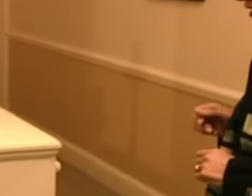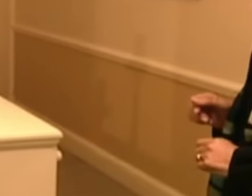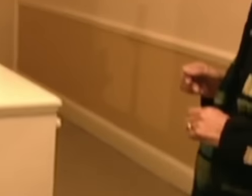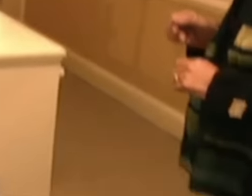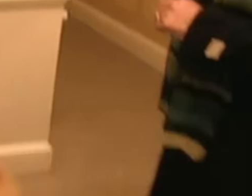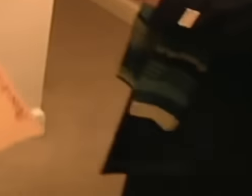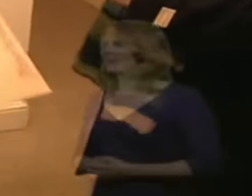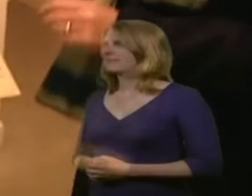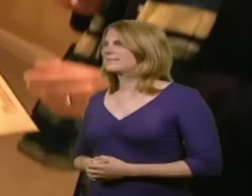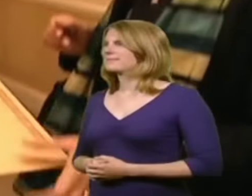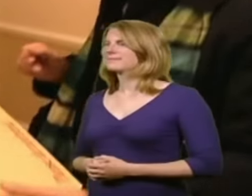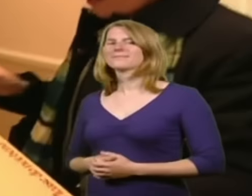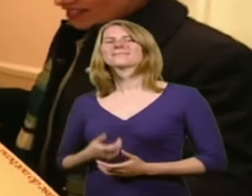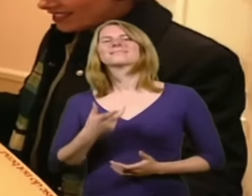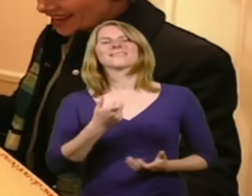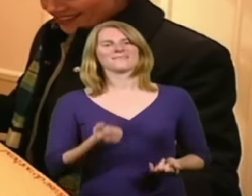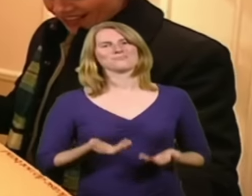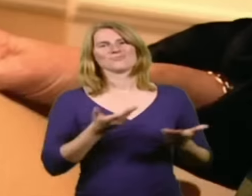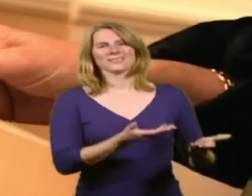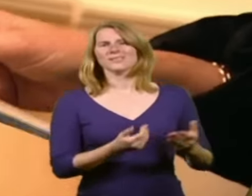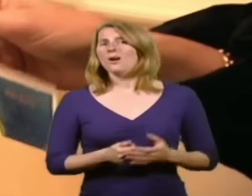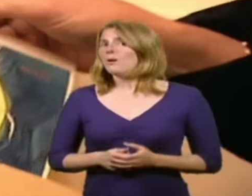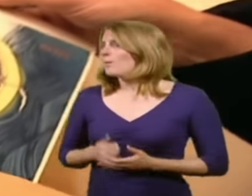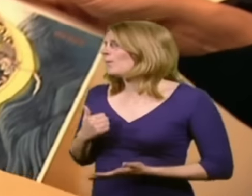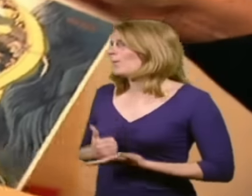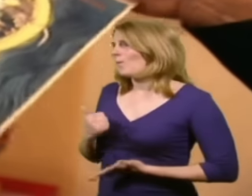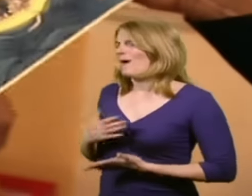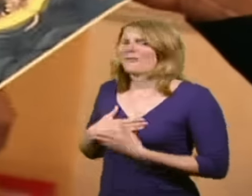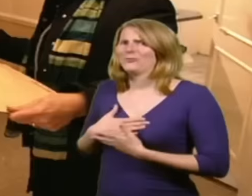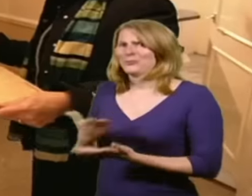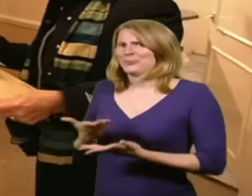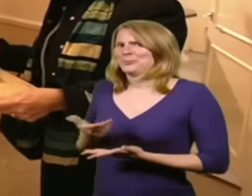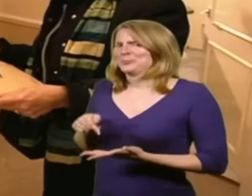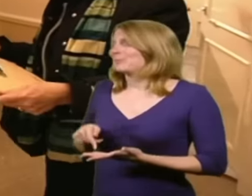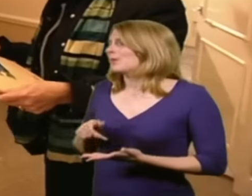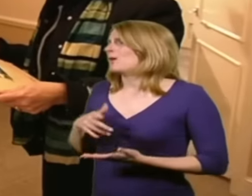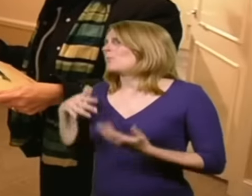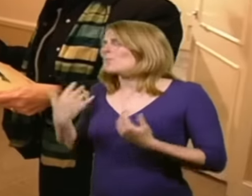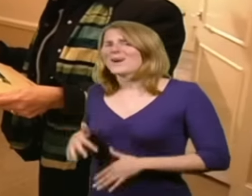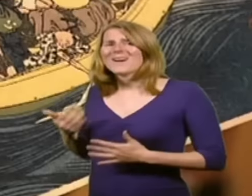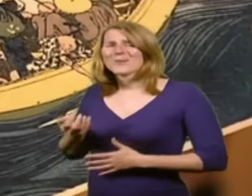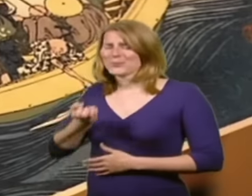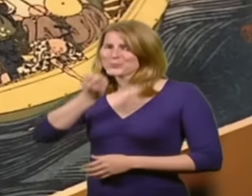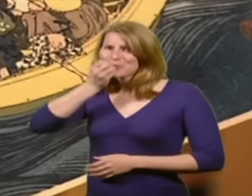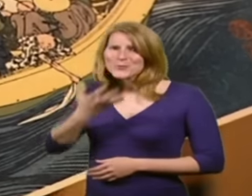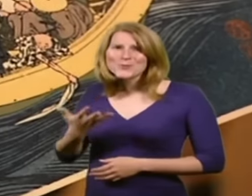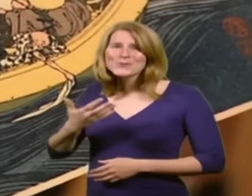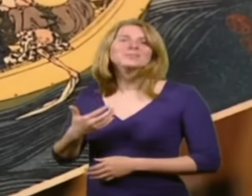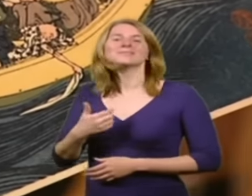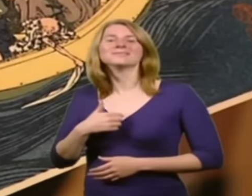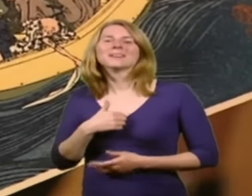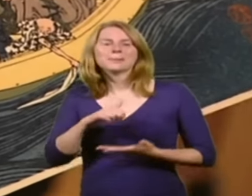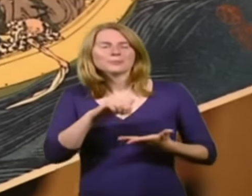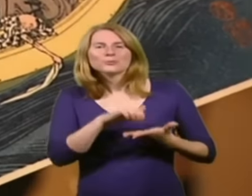I've got a little present for you just before you go. Oh, fantastic. I love getting presents. Wow. That's absolutely